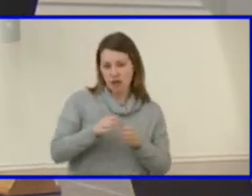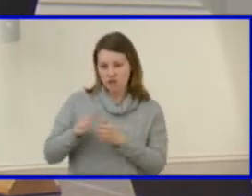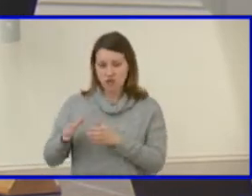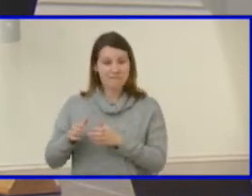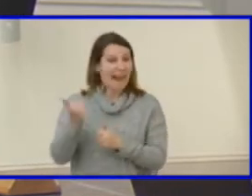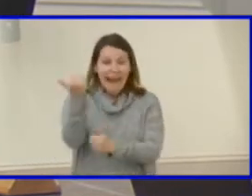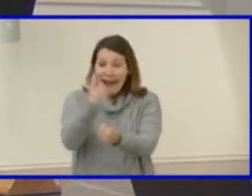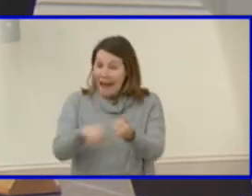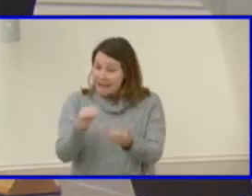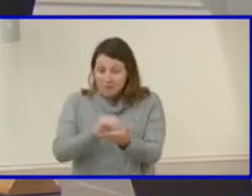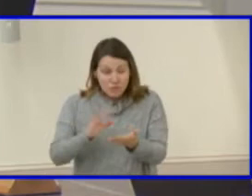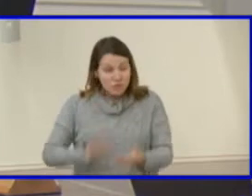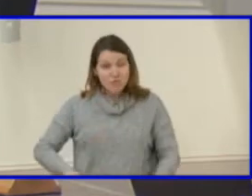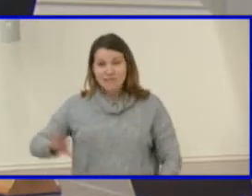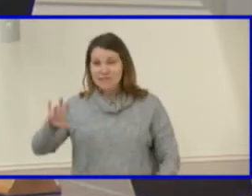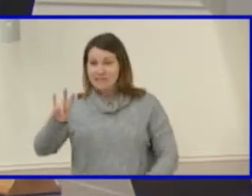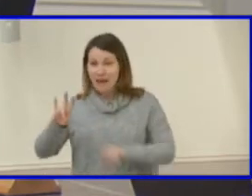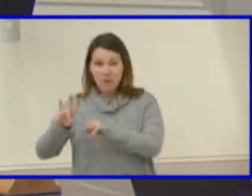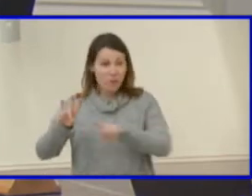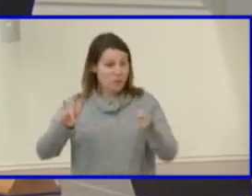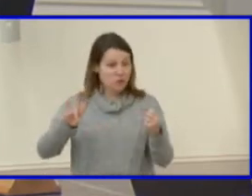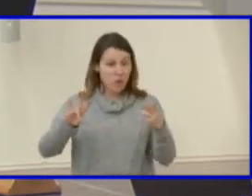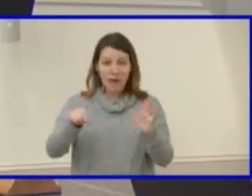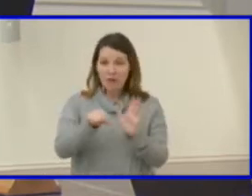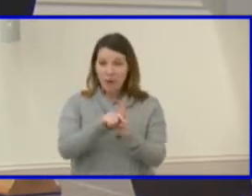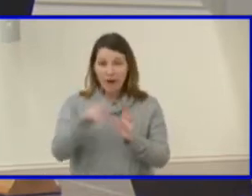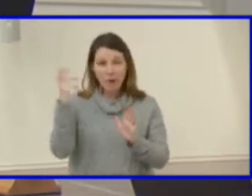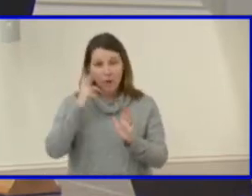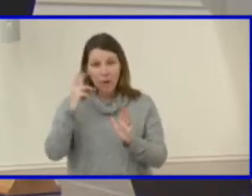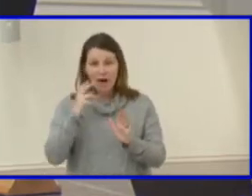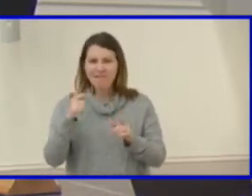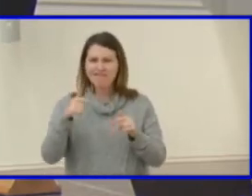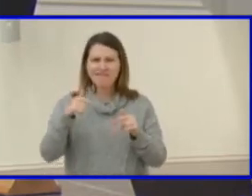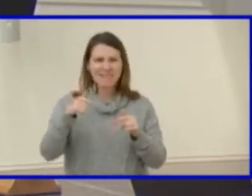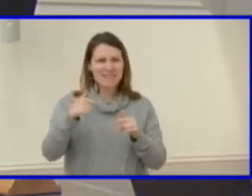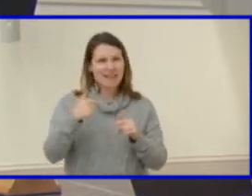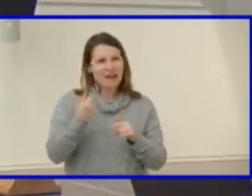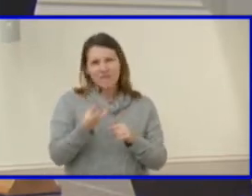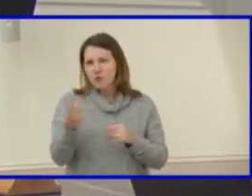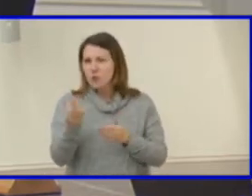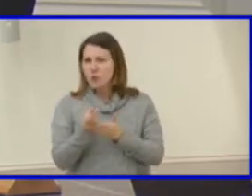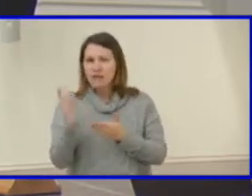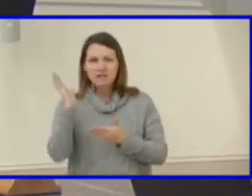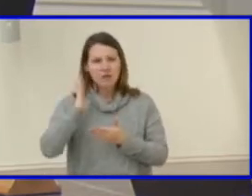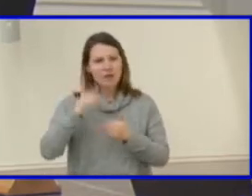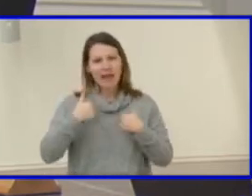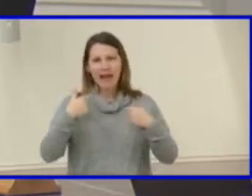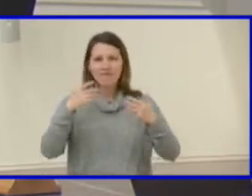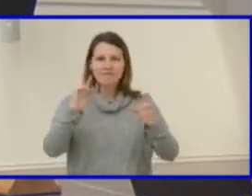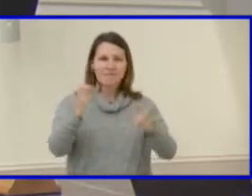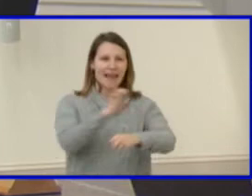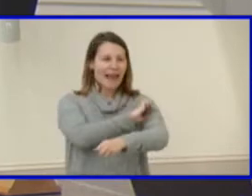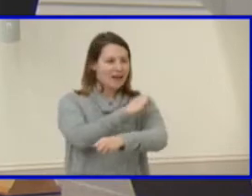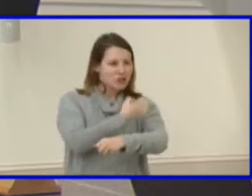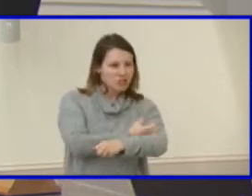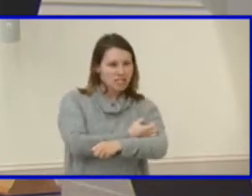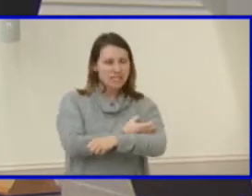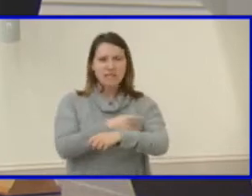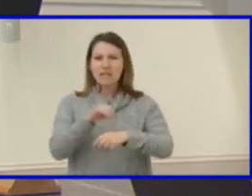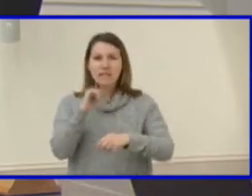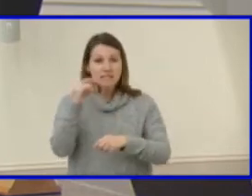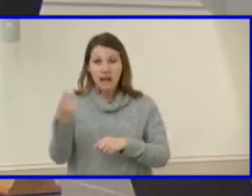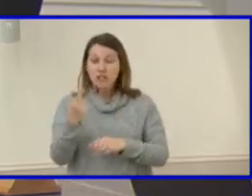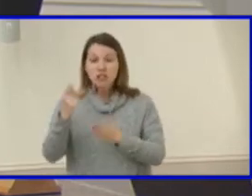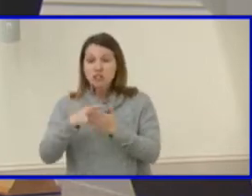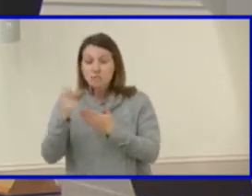12th grade. And, um, they had one this week. They had energy a couple of weeks ago that I sat in on, and it is not just programs that go